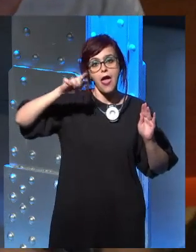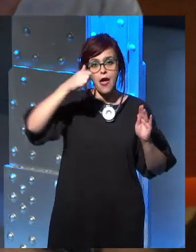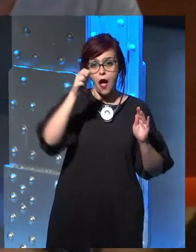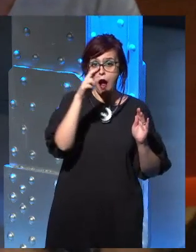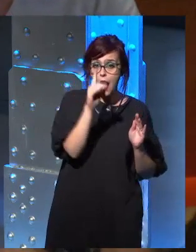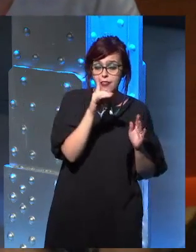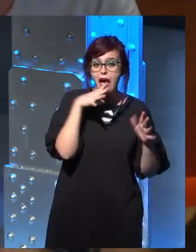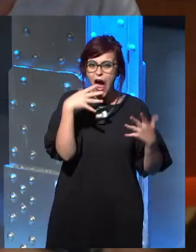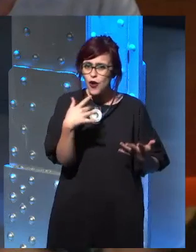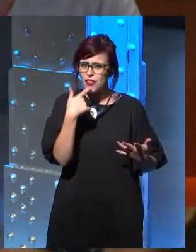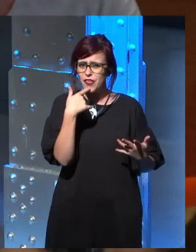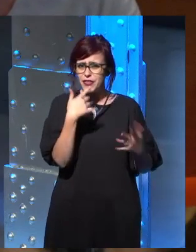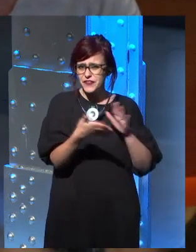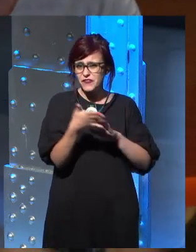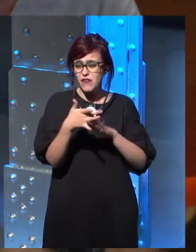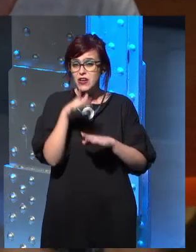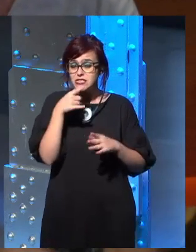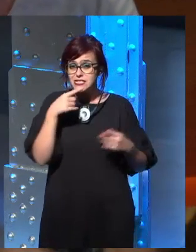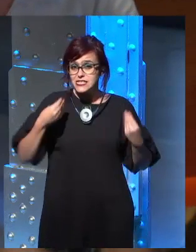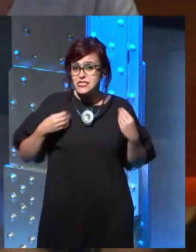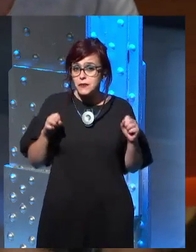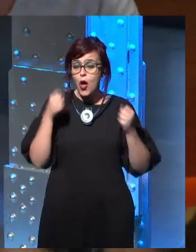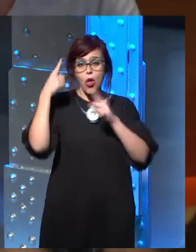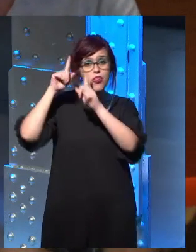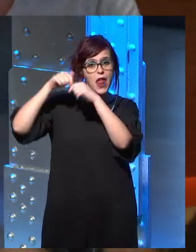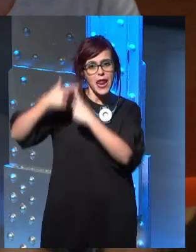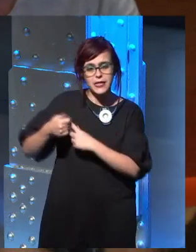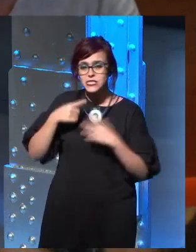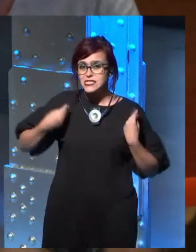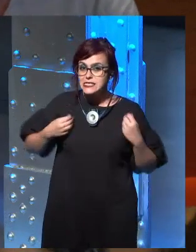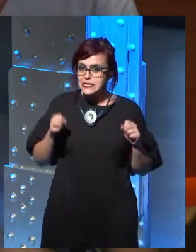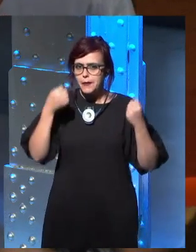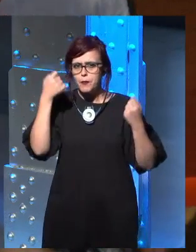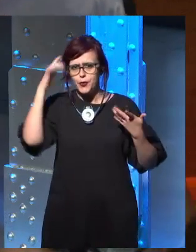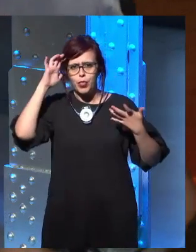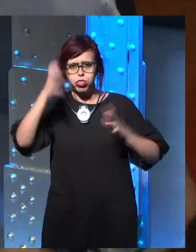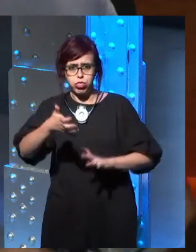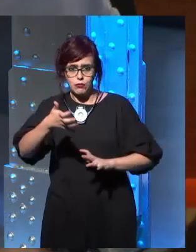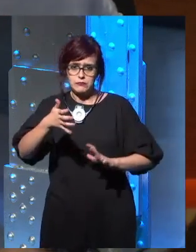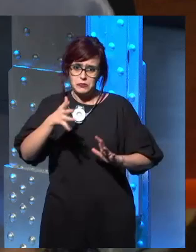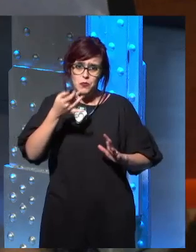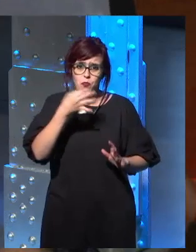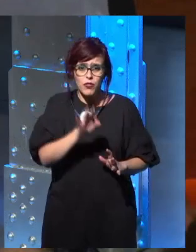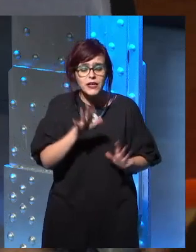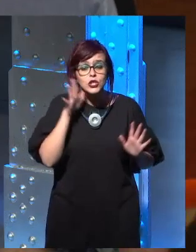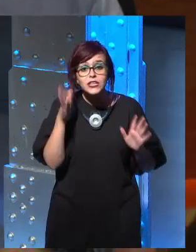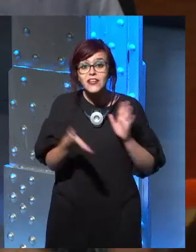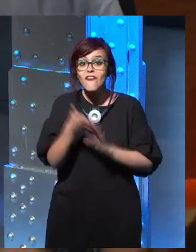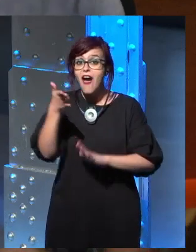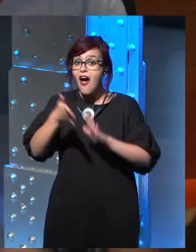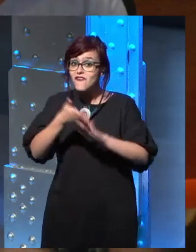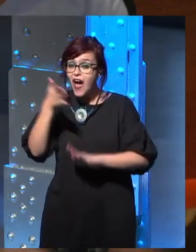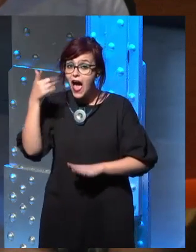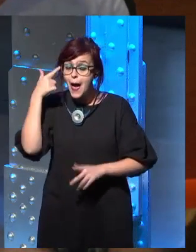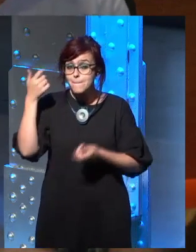might get a little bit crazy. So I wanted to know if you think that this guy is the true son of Rhaegar, or if